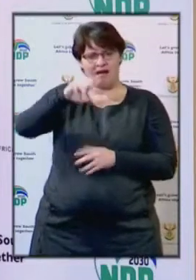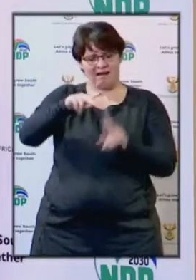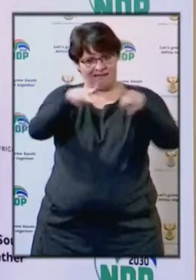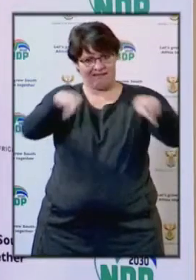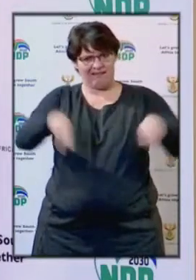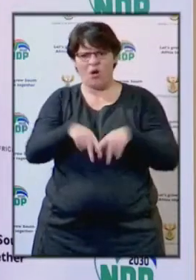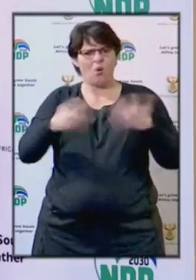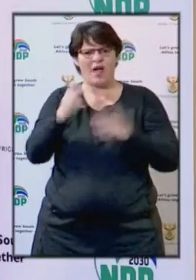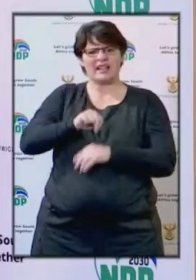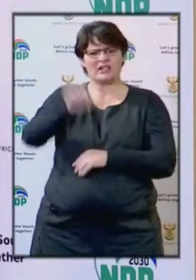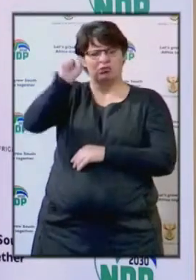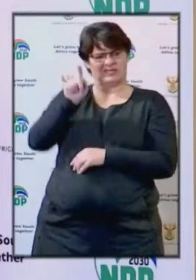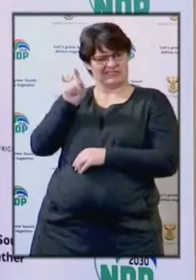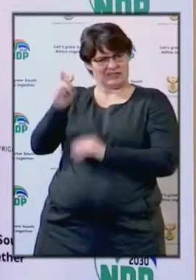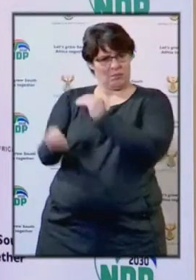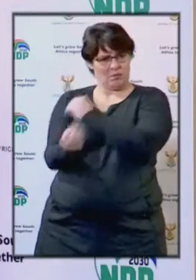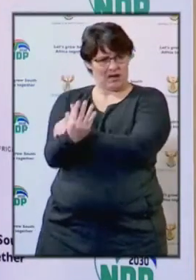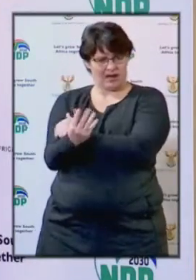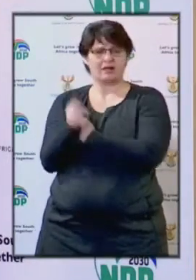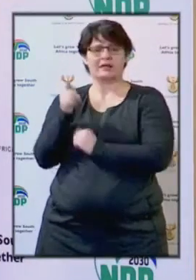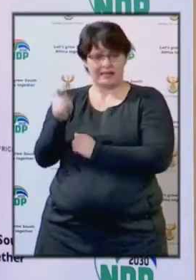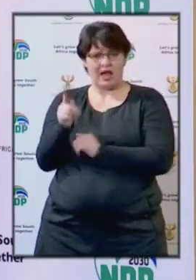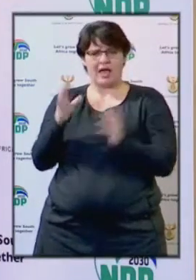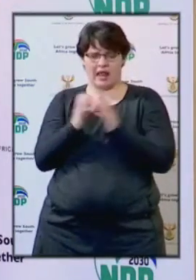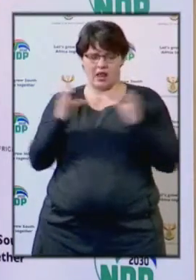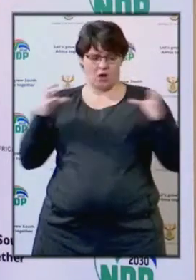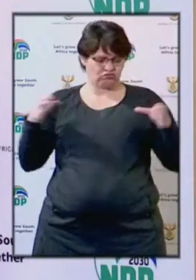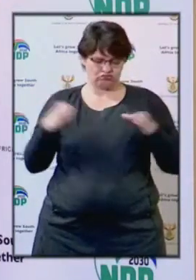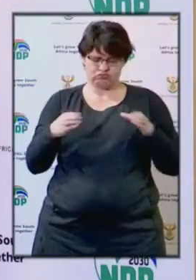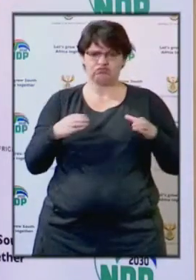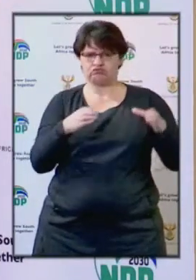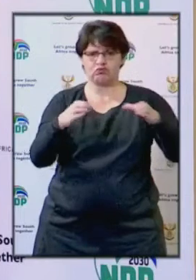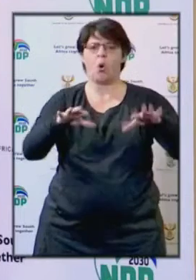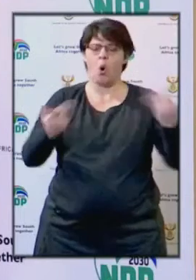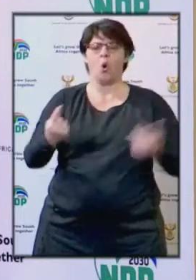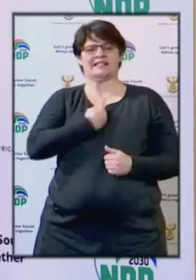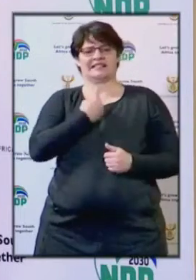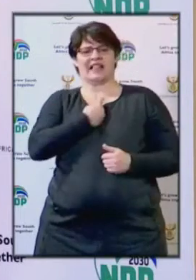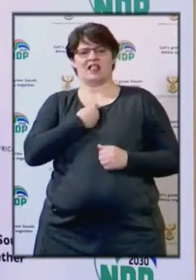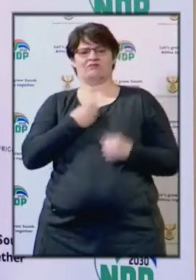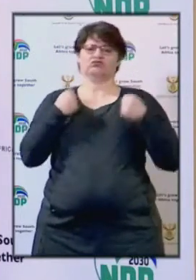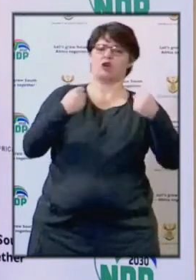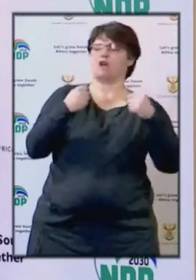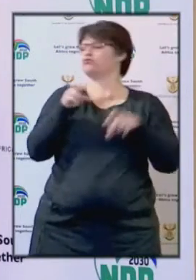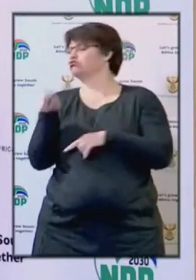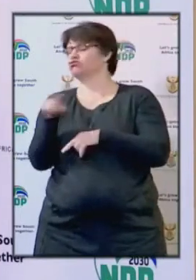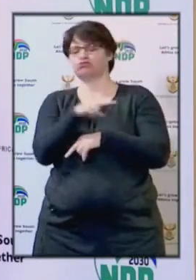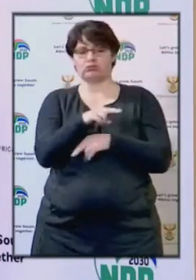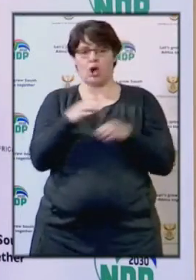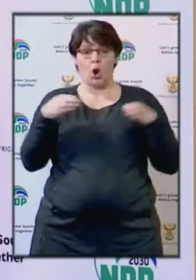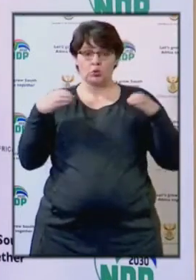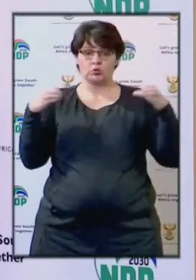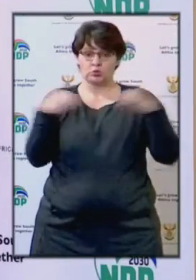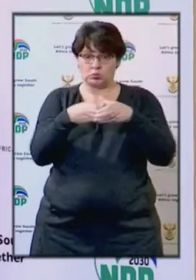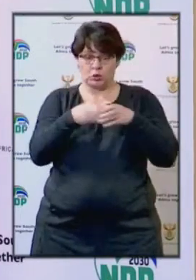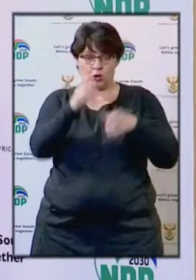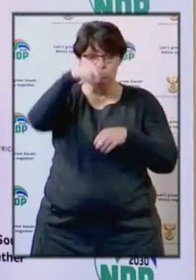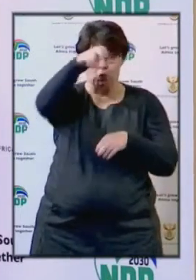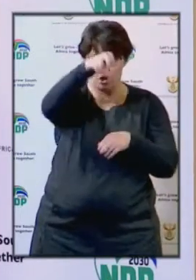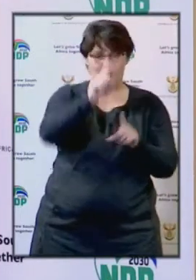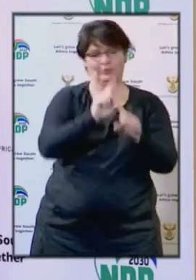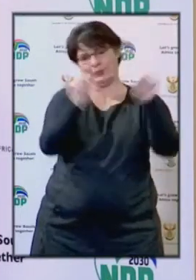you are either able to join a group of tours or you can do a self-drive. So currently, group tours are not allowed.